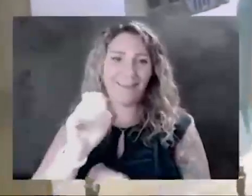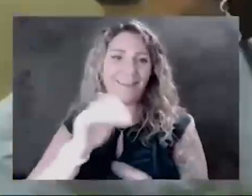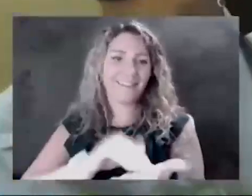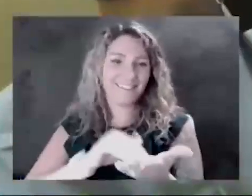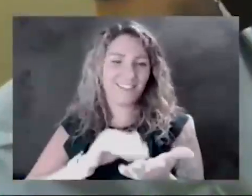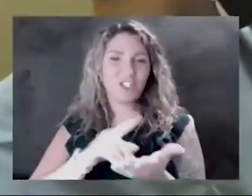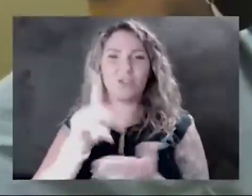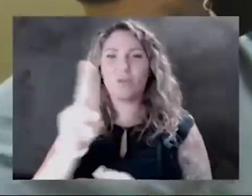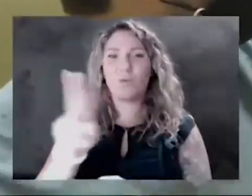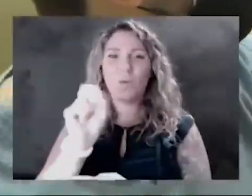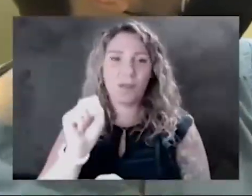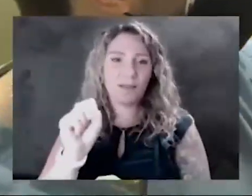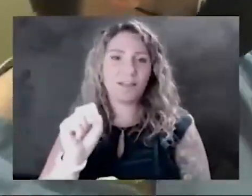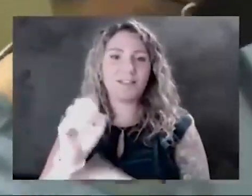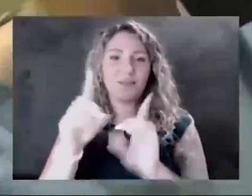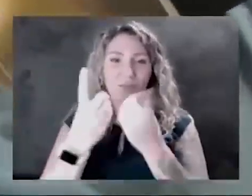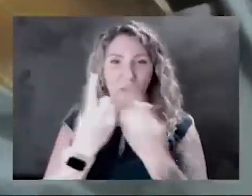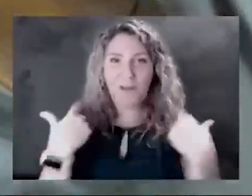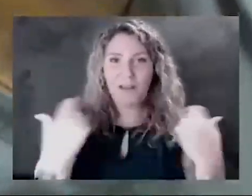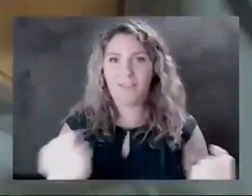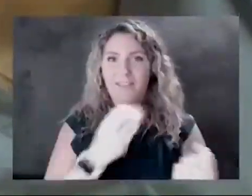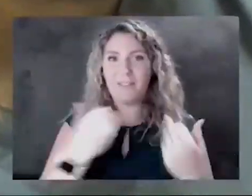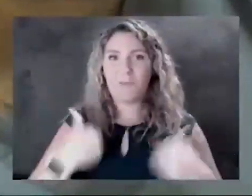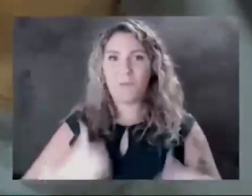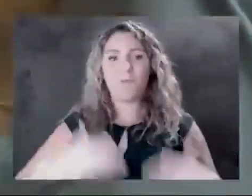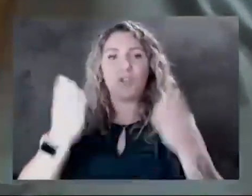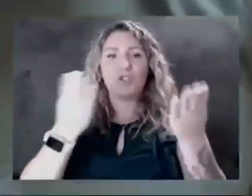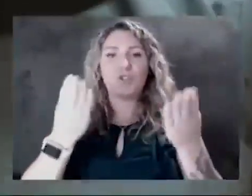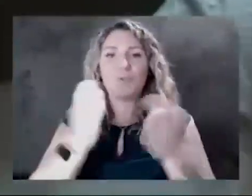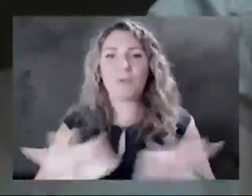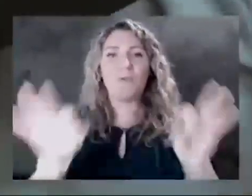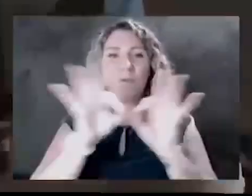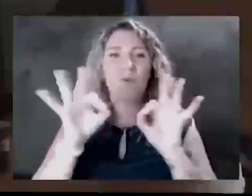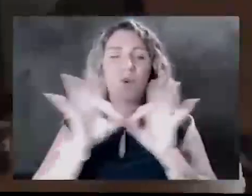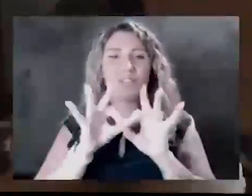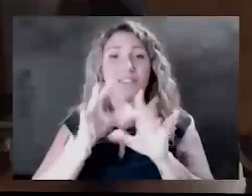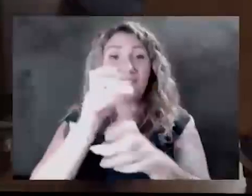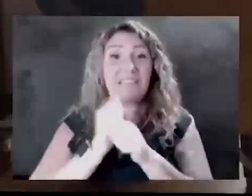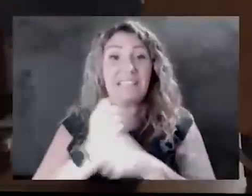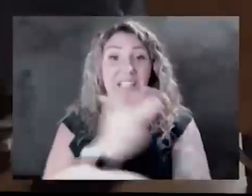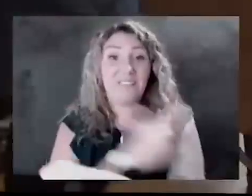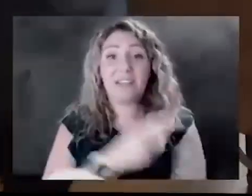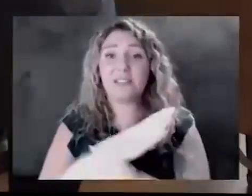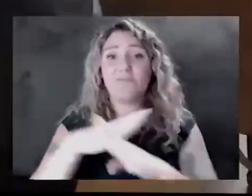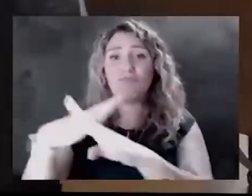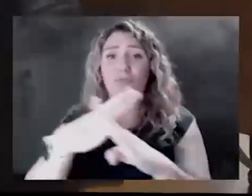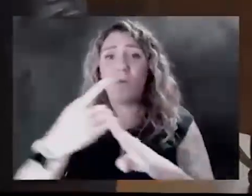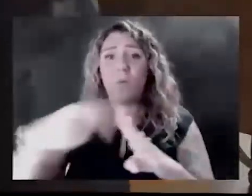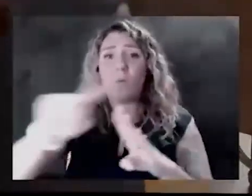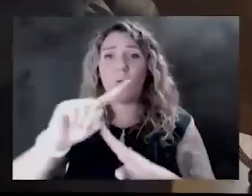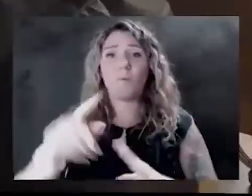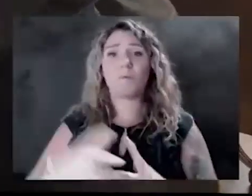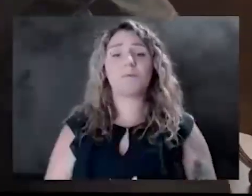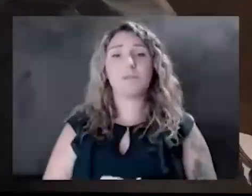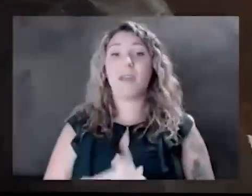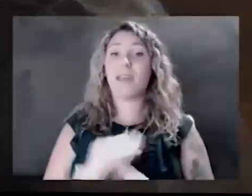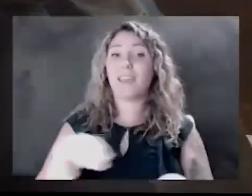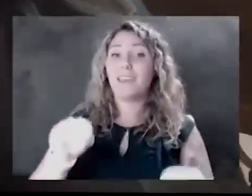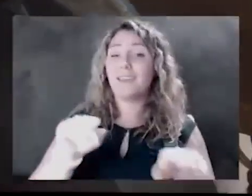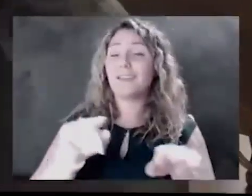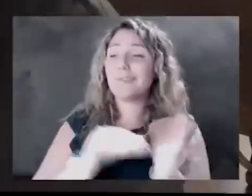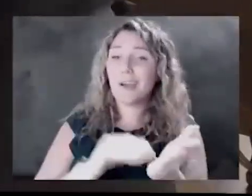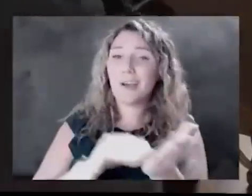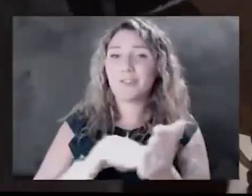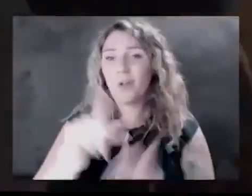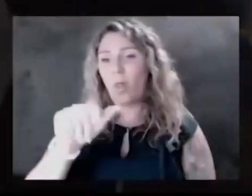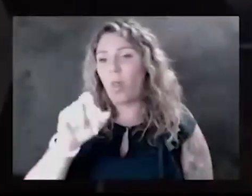of Health and Human Services on the importance of getting vaccinated and protecting those around you. And Dr. Lewis Satterwite with the different treatments